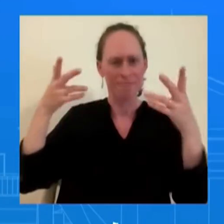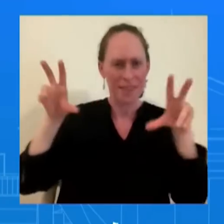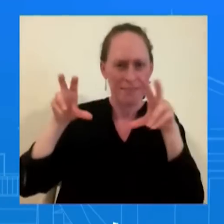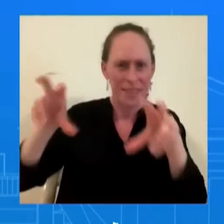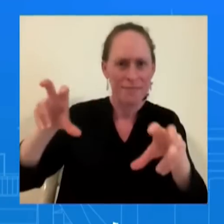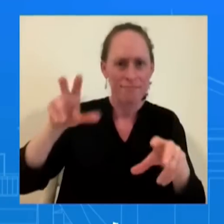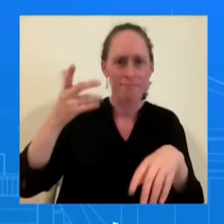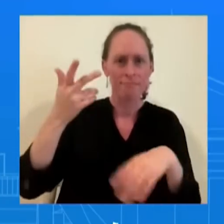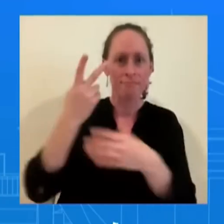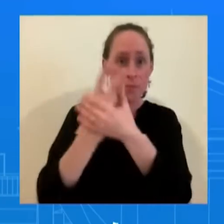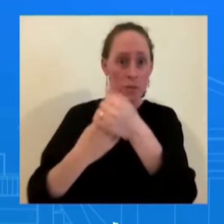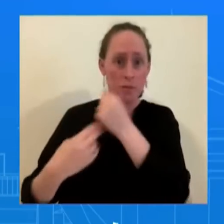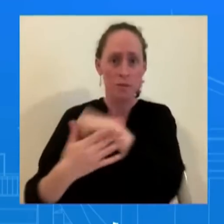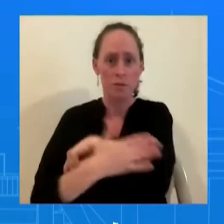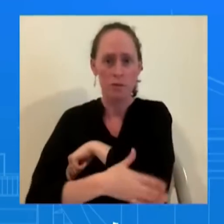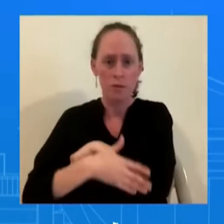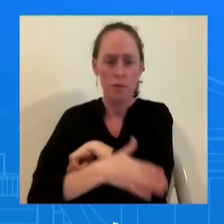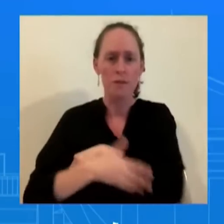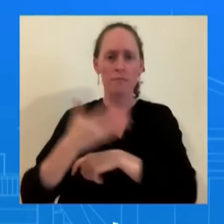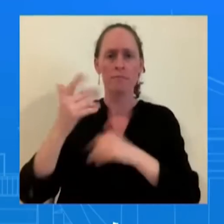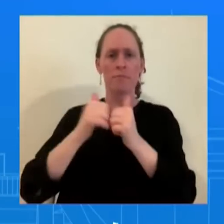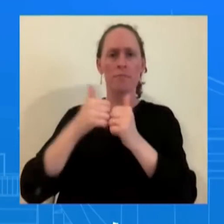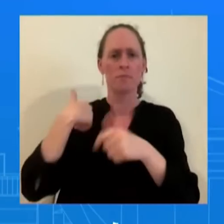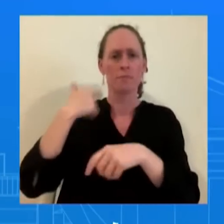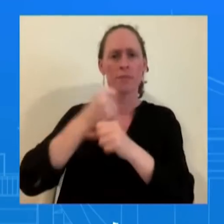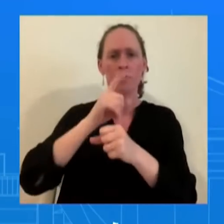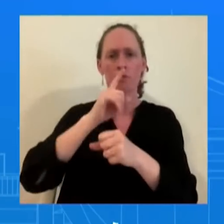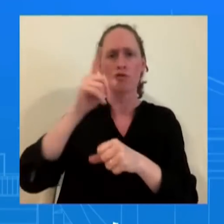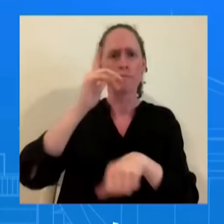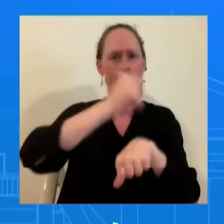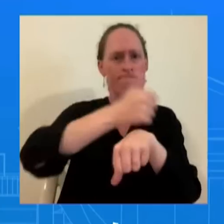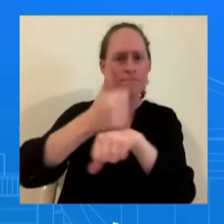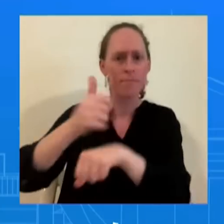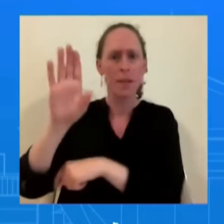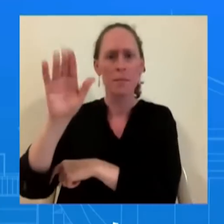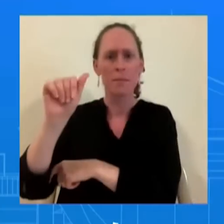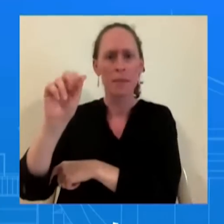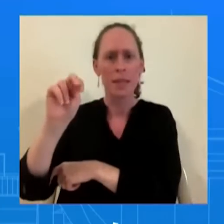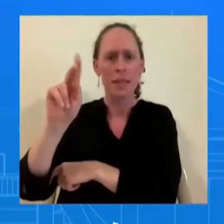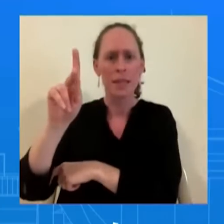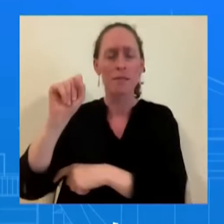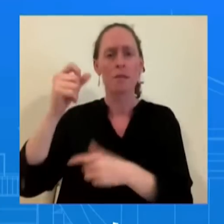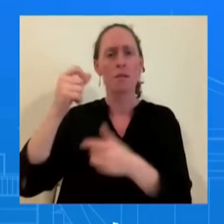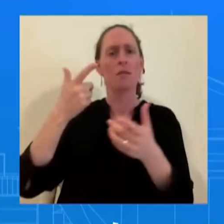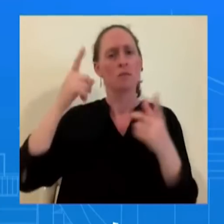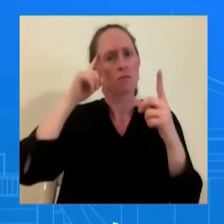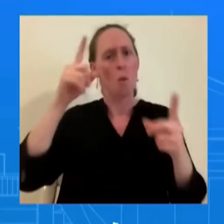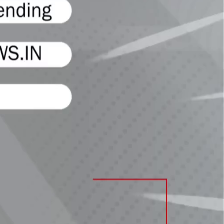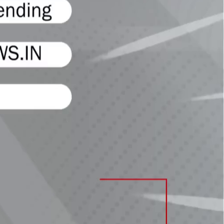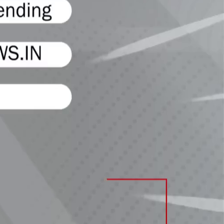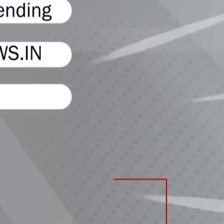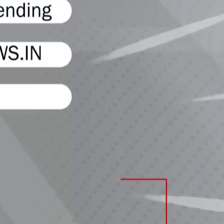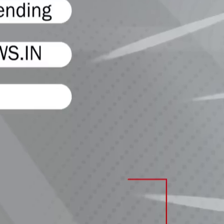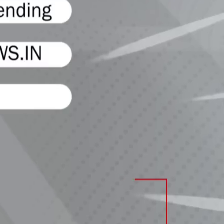debt burdens these countries are facing. So Ukraine will be a topic, but one of several key topics that he will have with these countries.